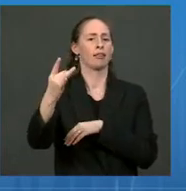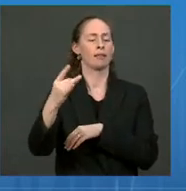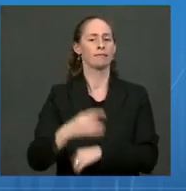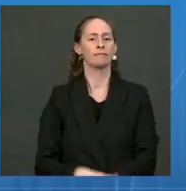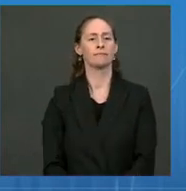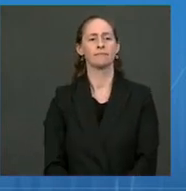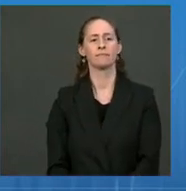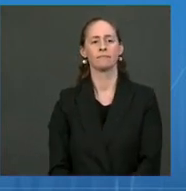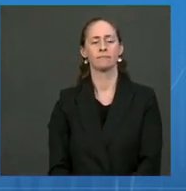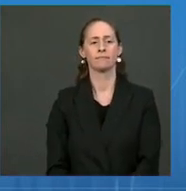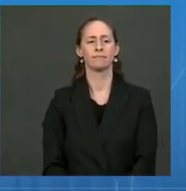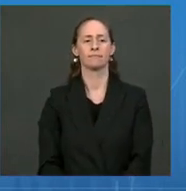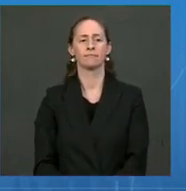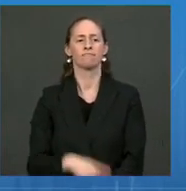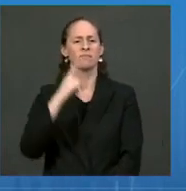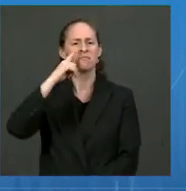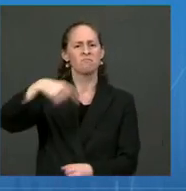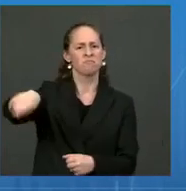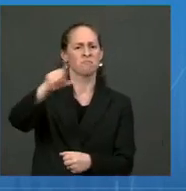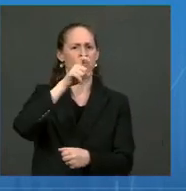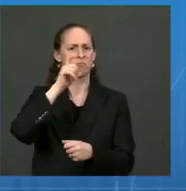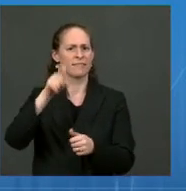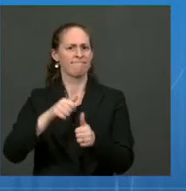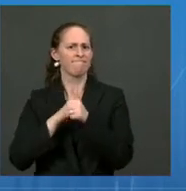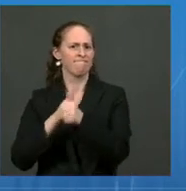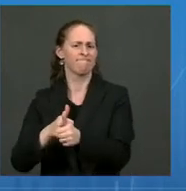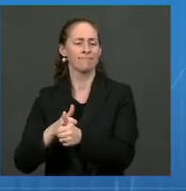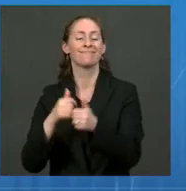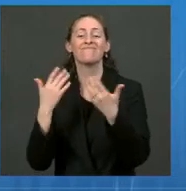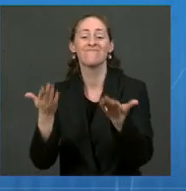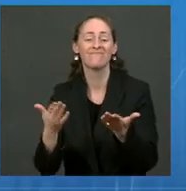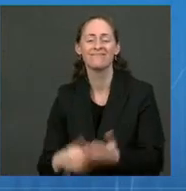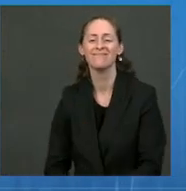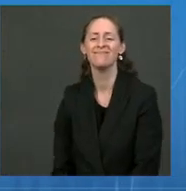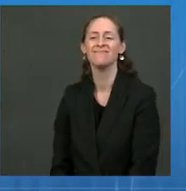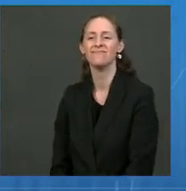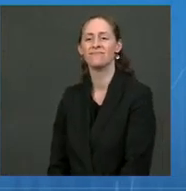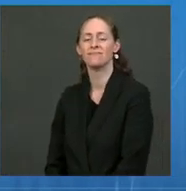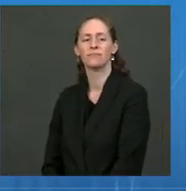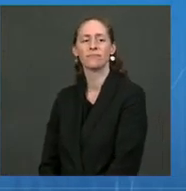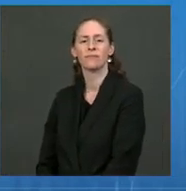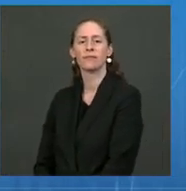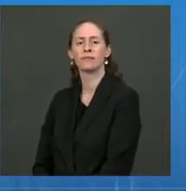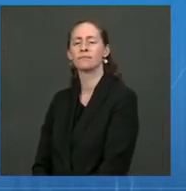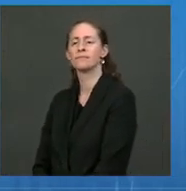contractors. Next question, please. Meg Tyrell at CNBC.